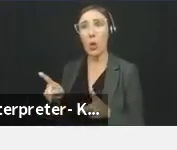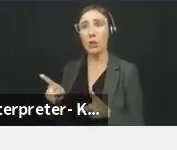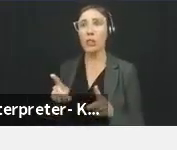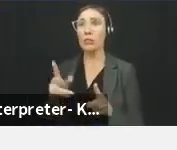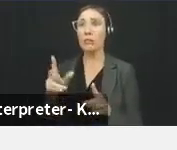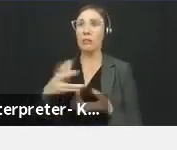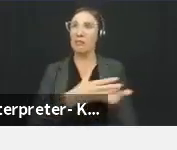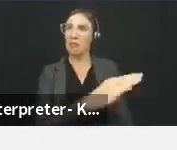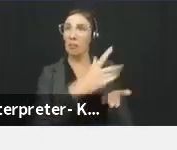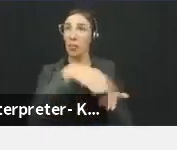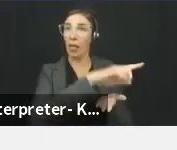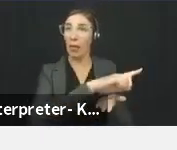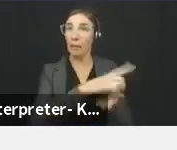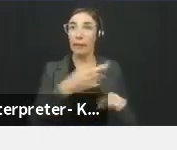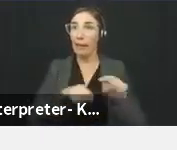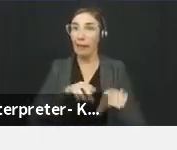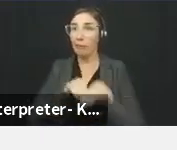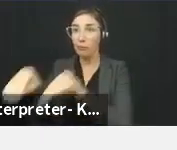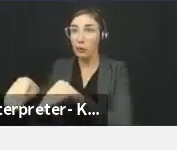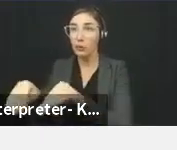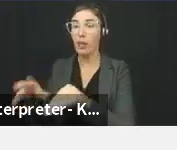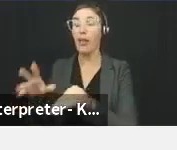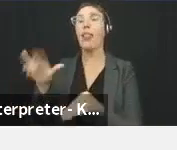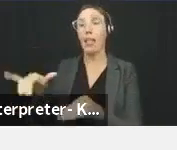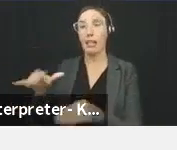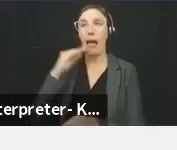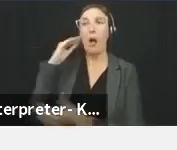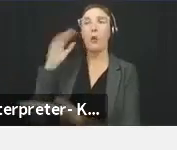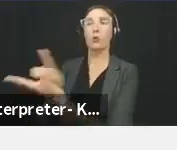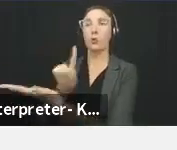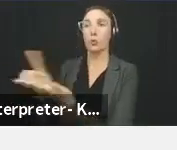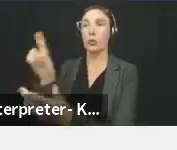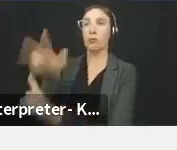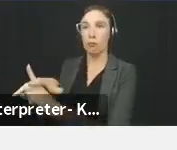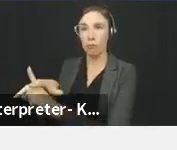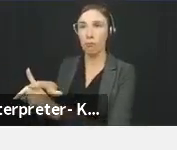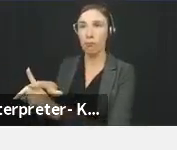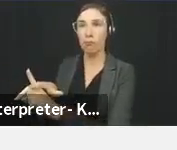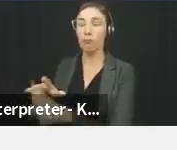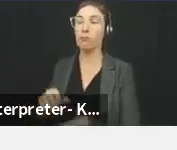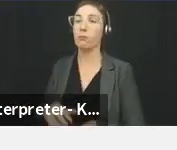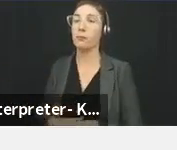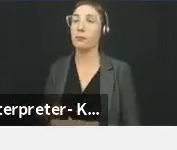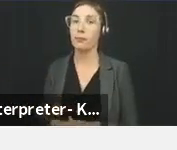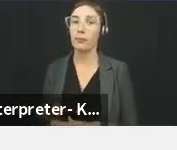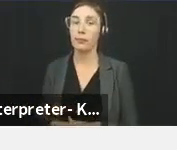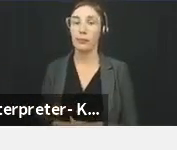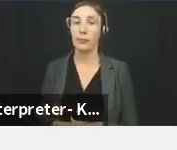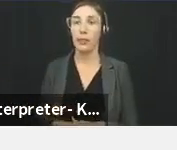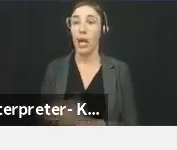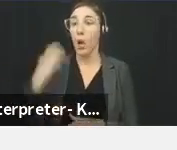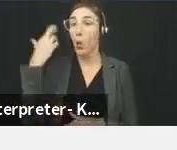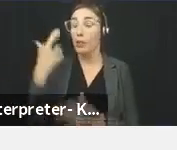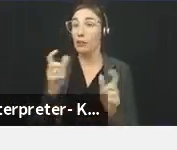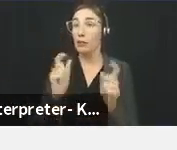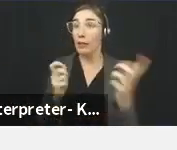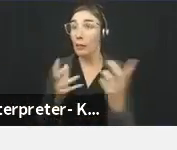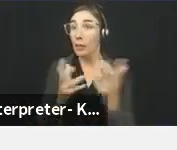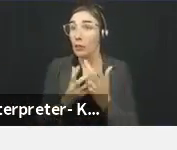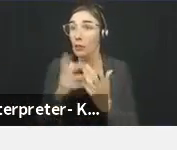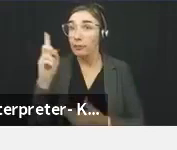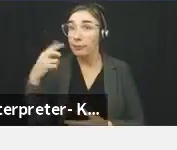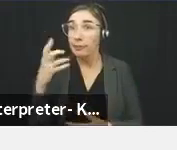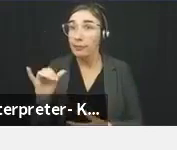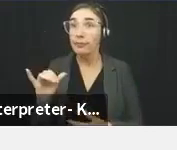and that could form the basis of a housing discrimination complaint with the commission. Now, reasonable accommodation can also occur in places of